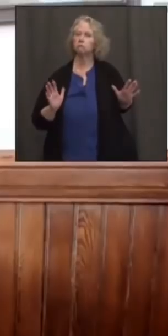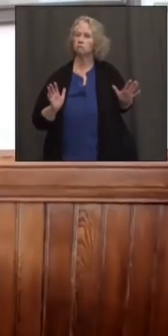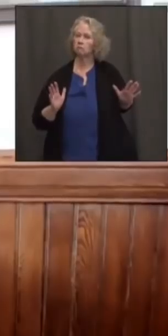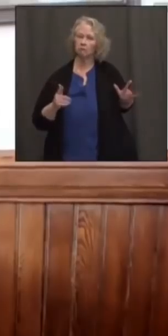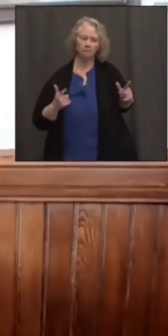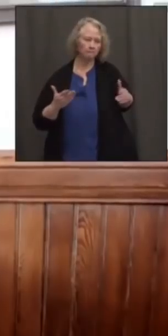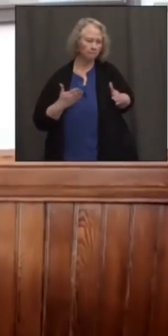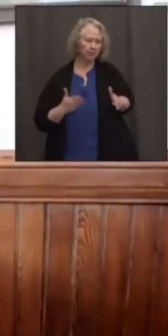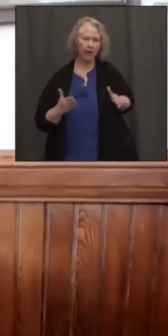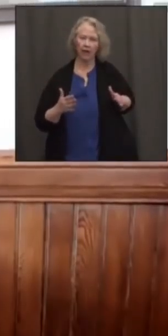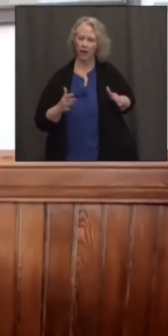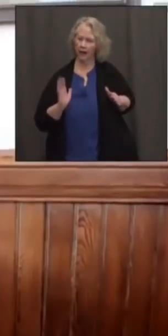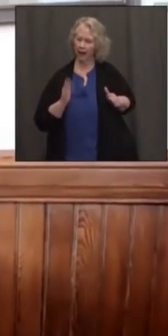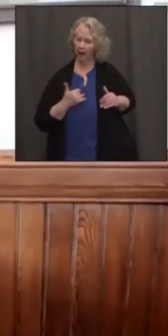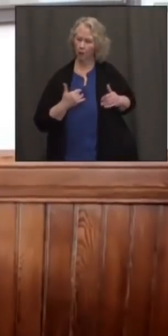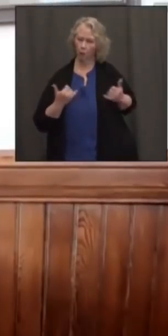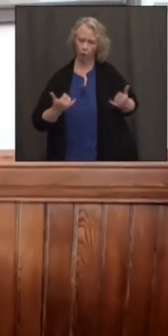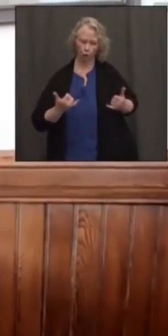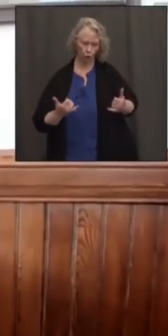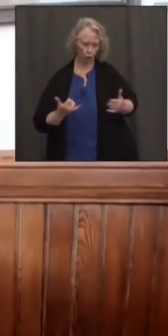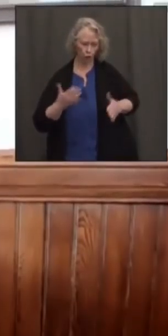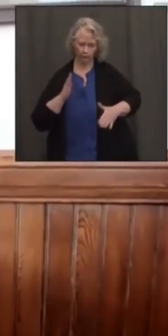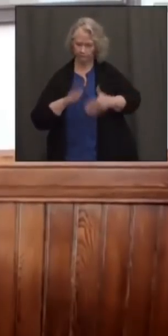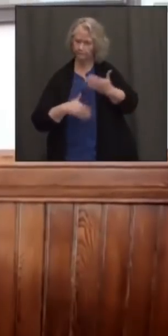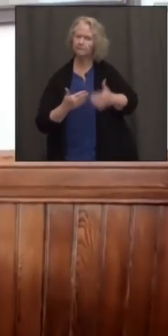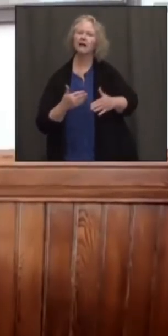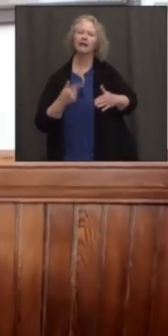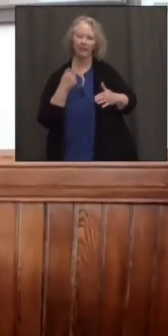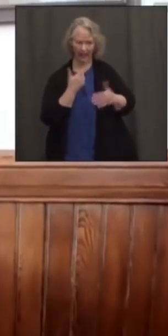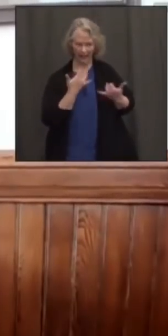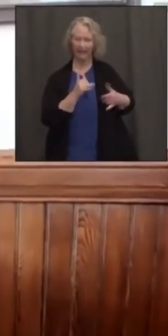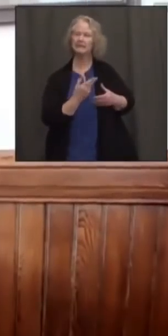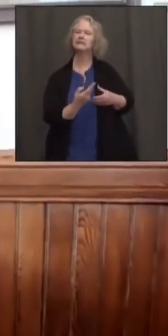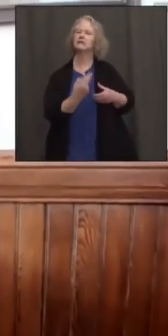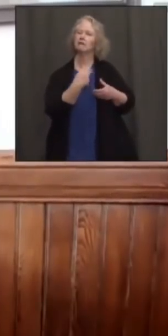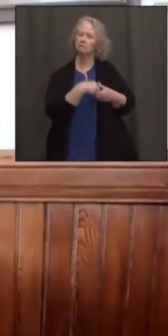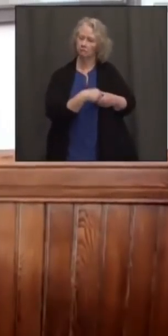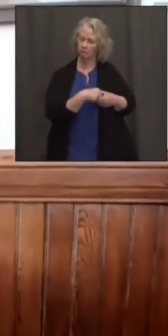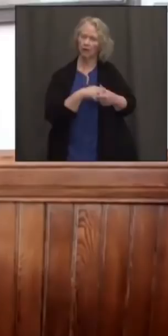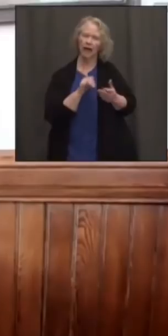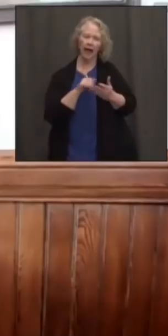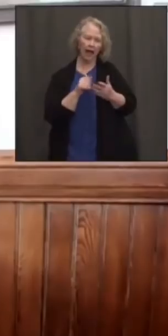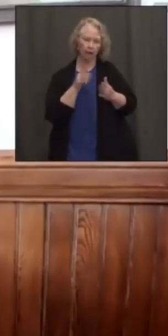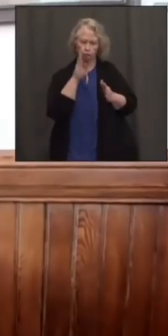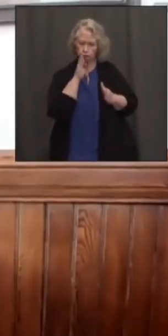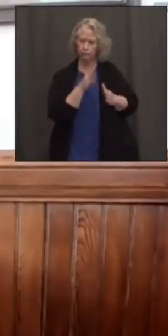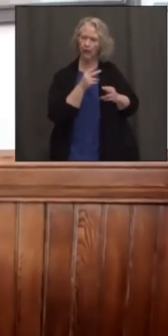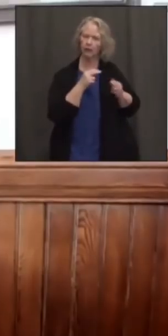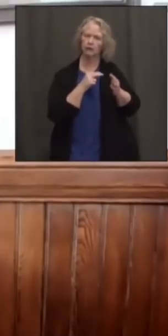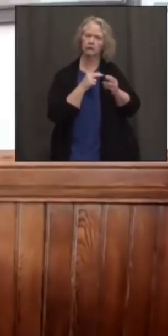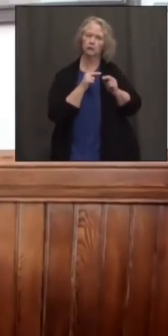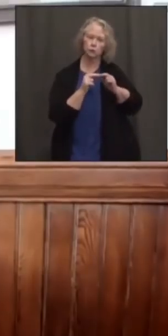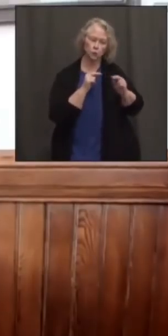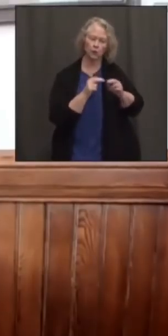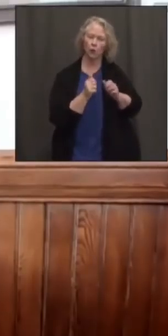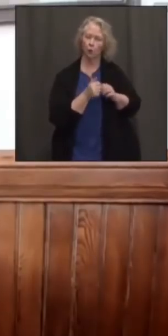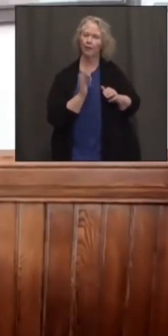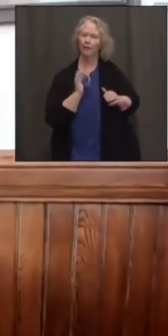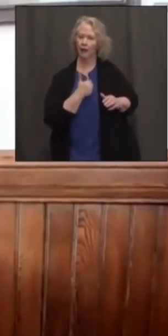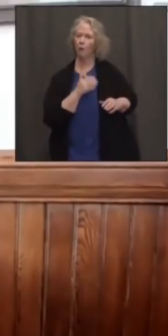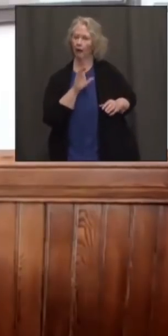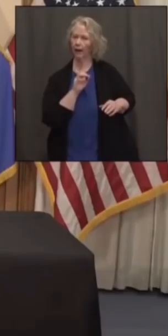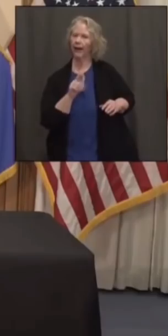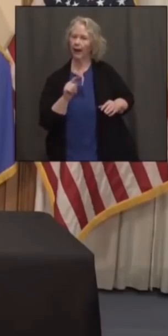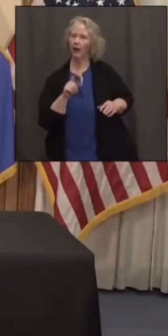with the current construct that the bill is, that they can enter into direct negotiations and discussions with the Connecticut lottery at this